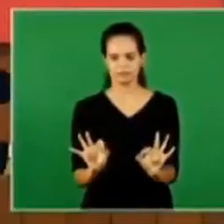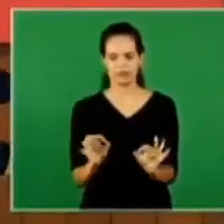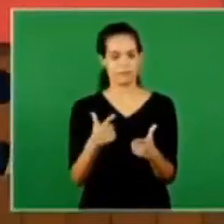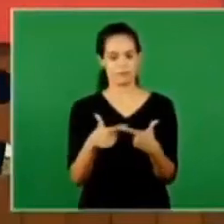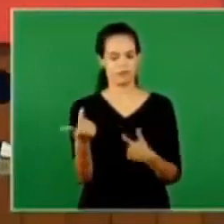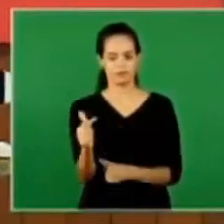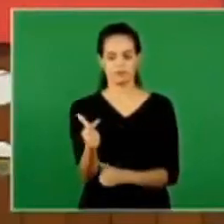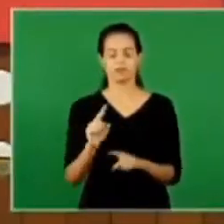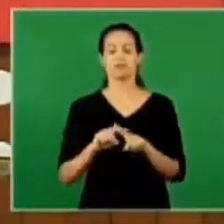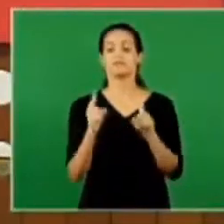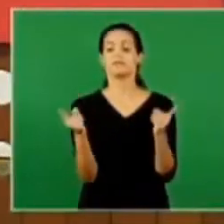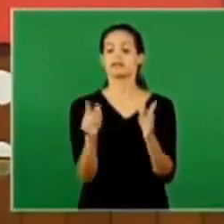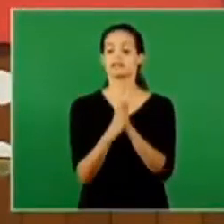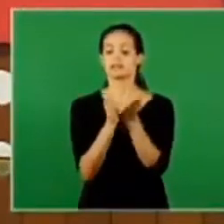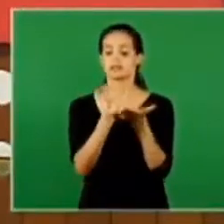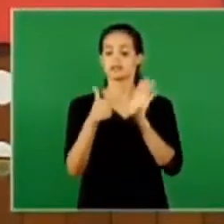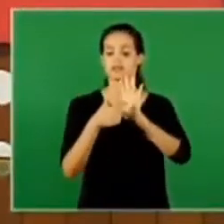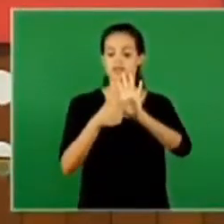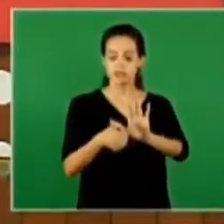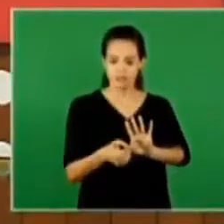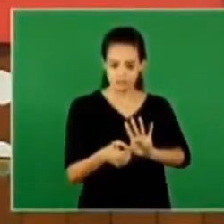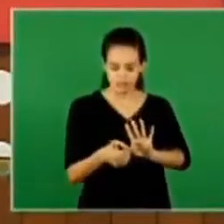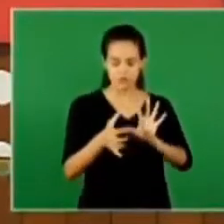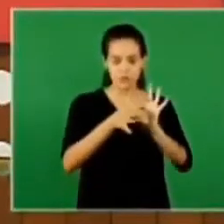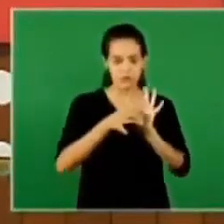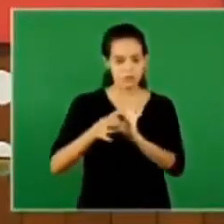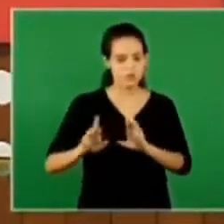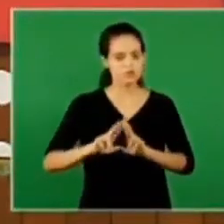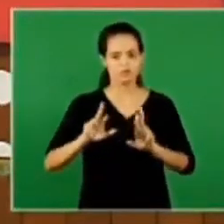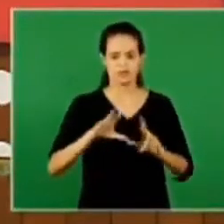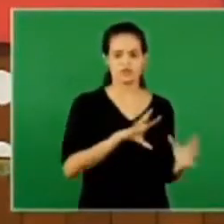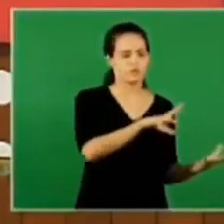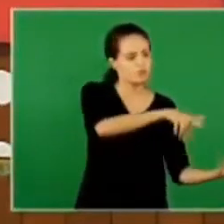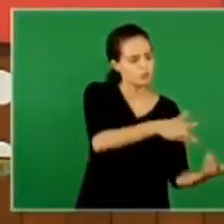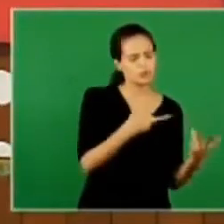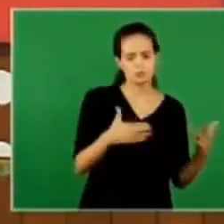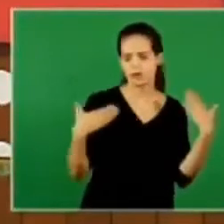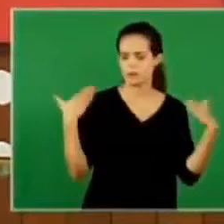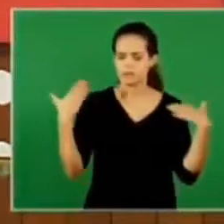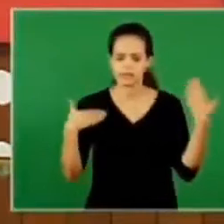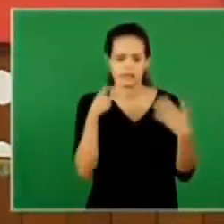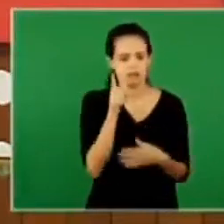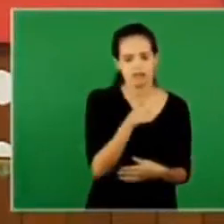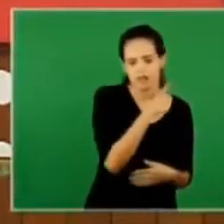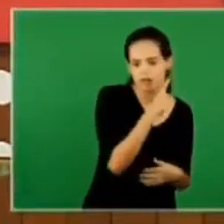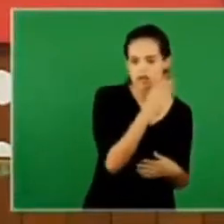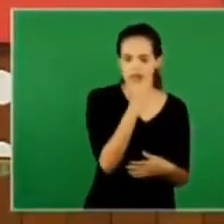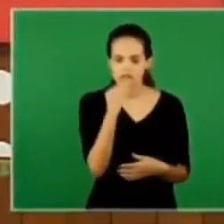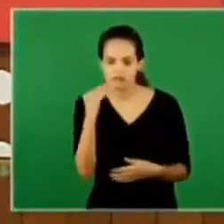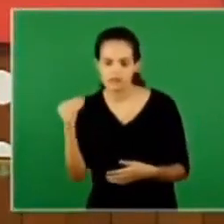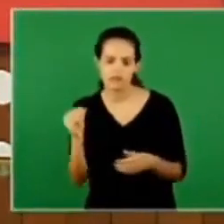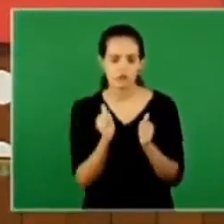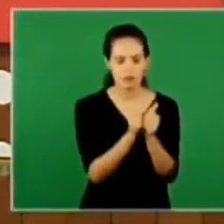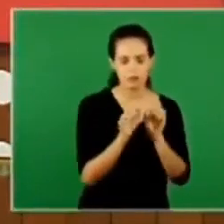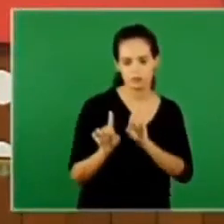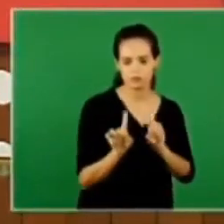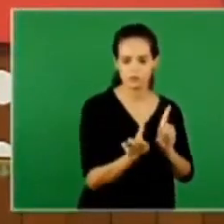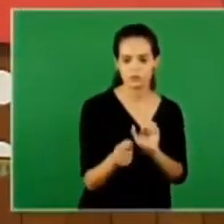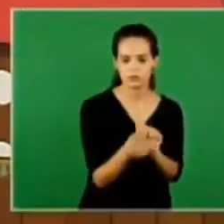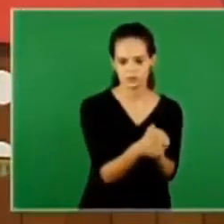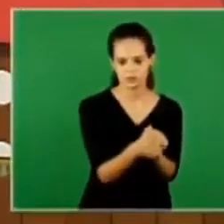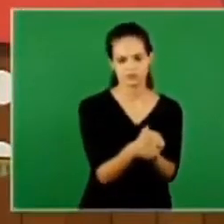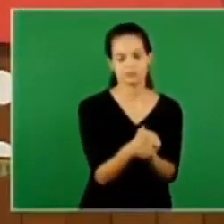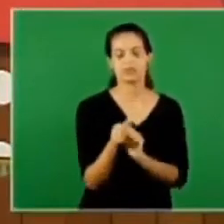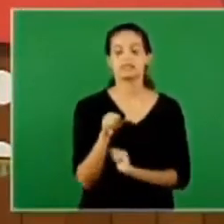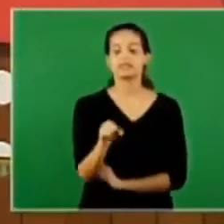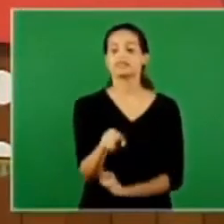there's nothing wrong with that but that's not the fellowship that the the bible speaks because the world does this the world has it if we walk in the